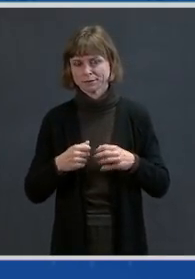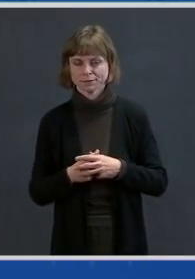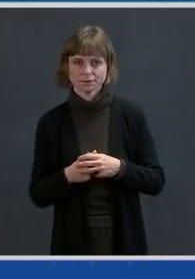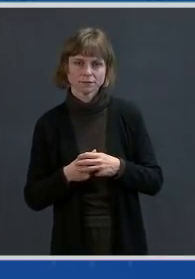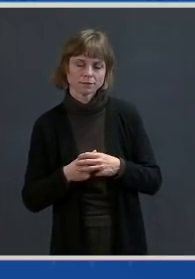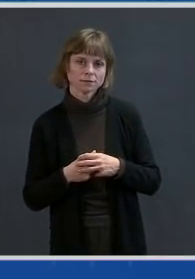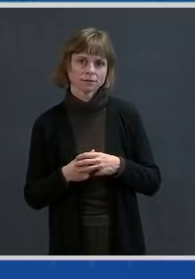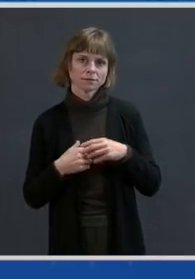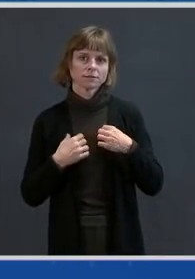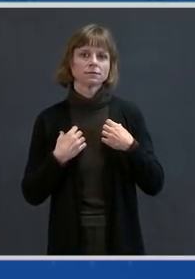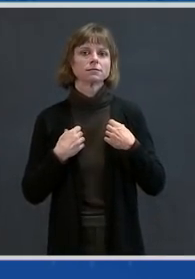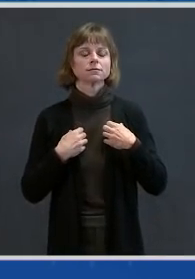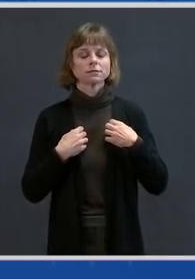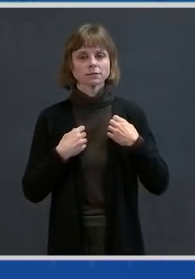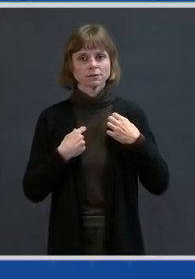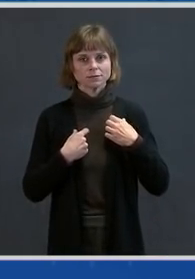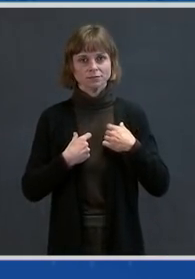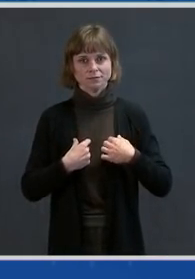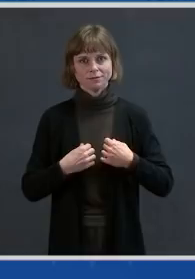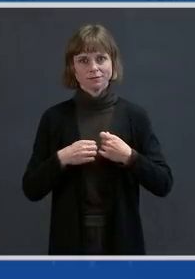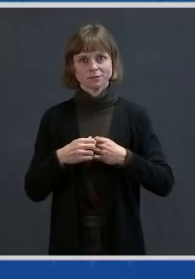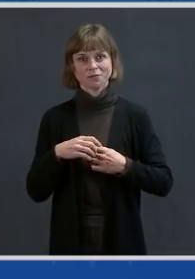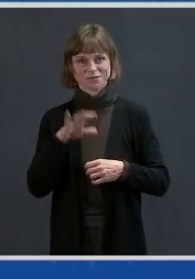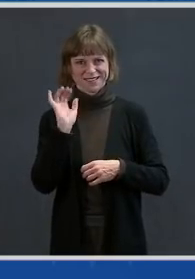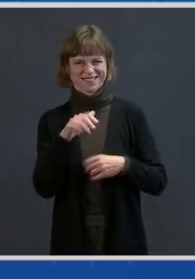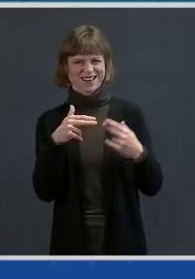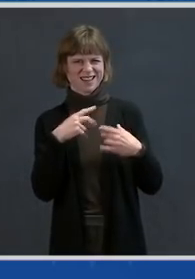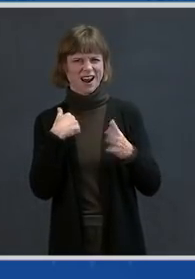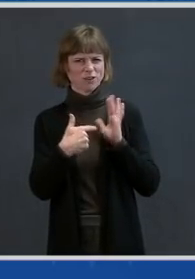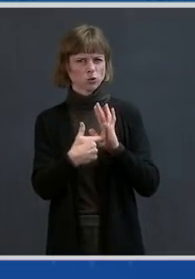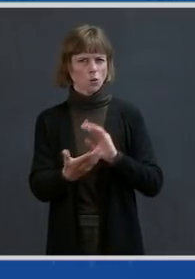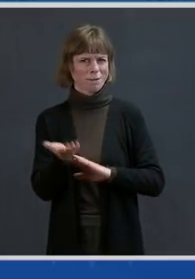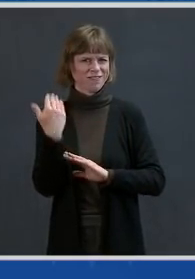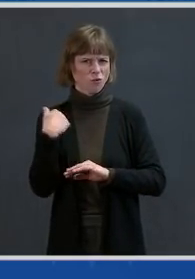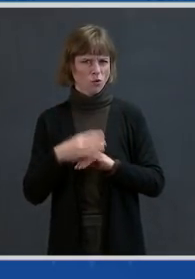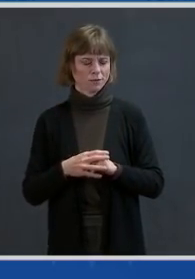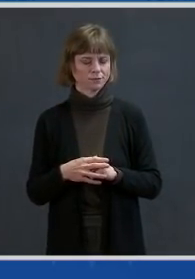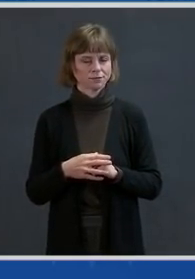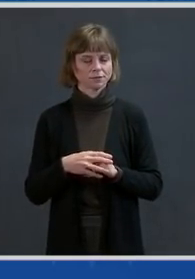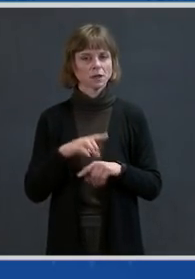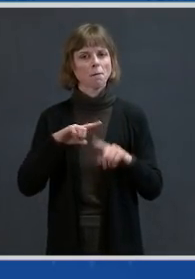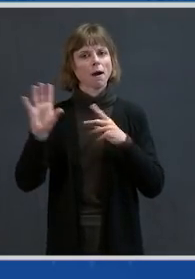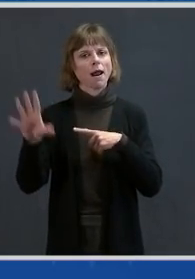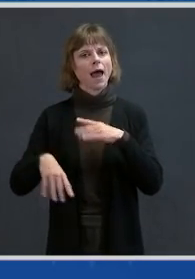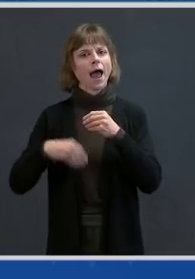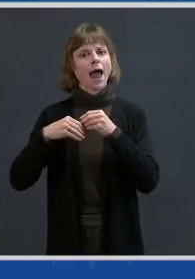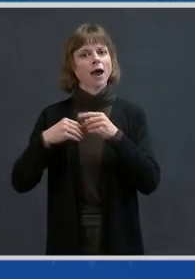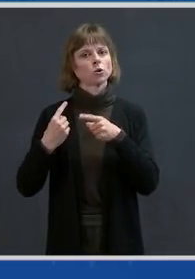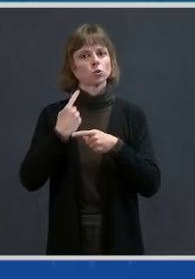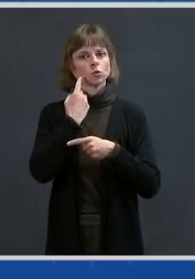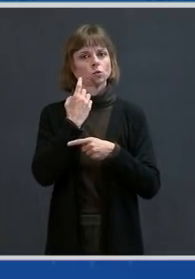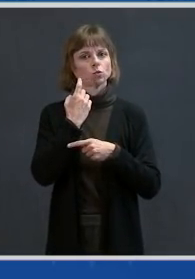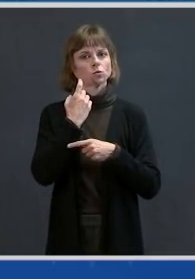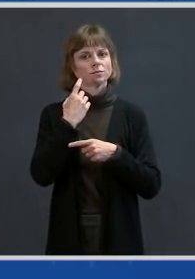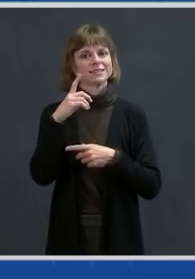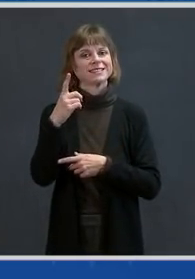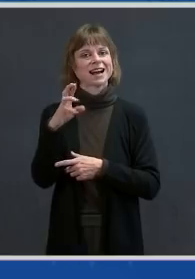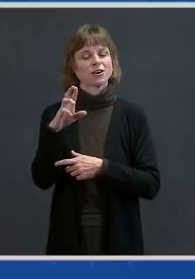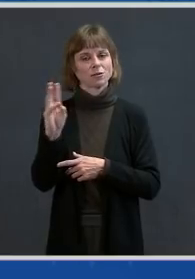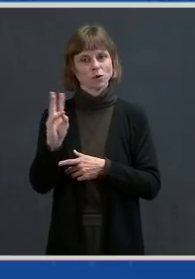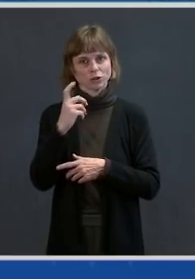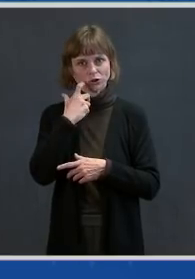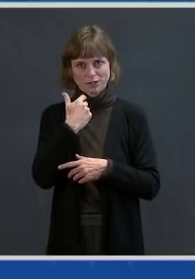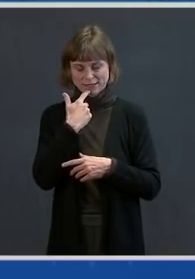This is the slide that I've shown to this group before, but just building on what Dr. Walensky just said, we really are looking